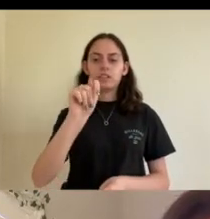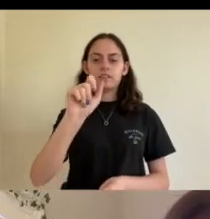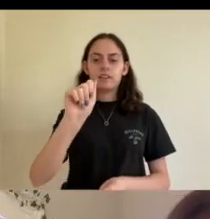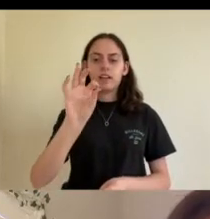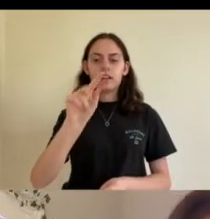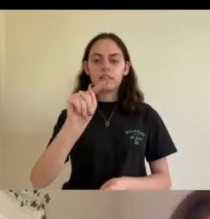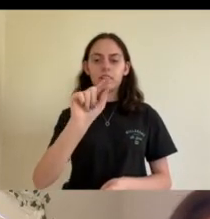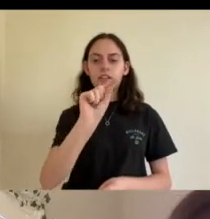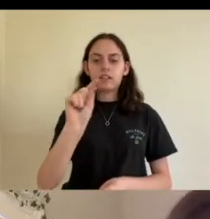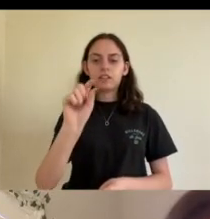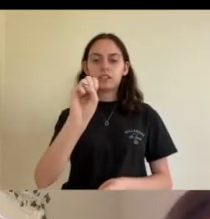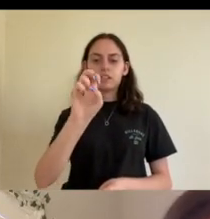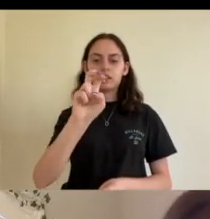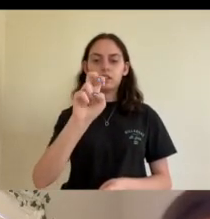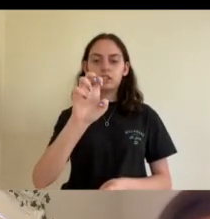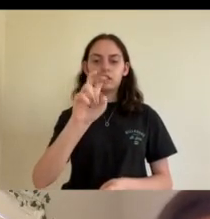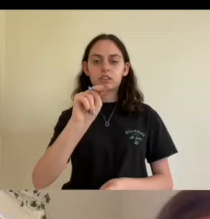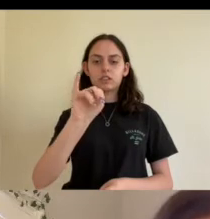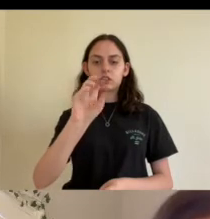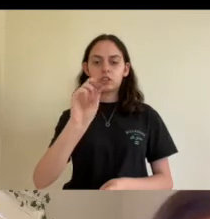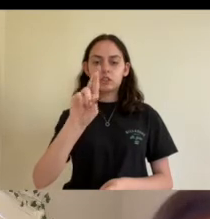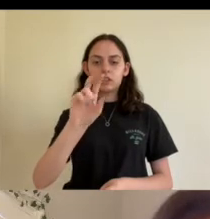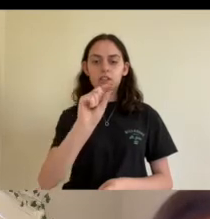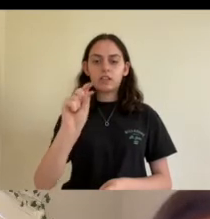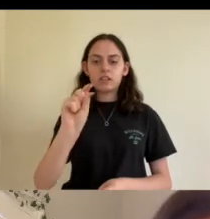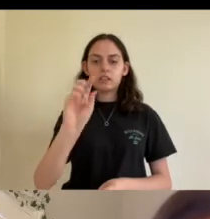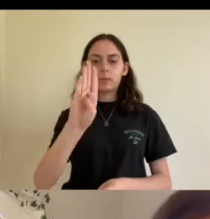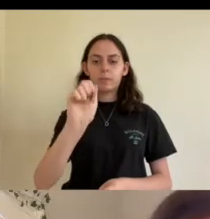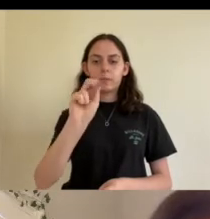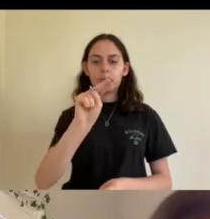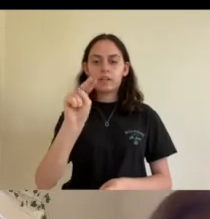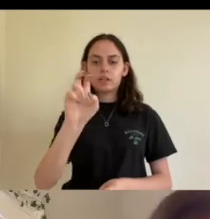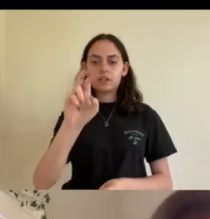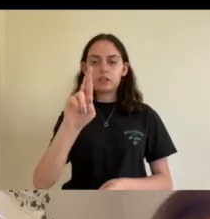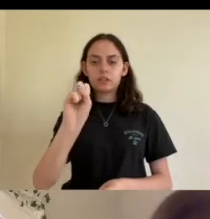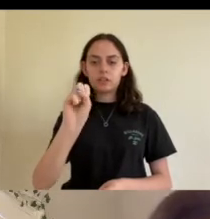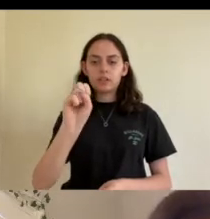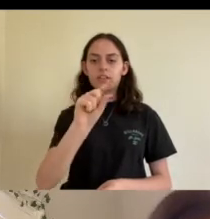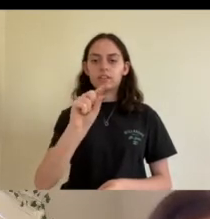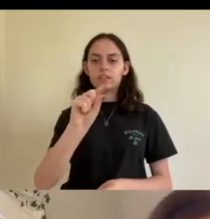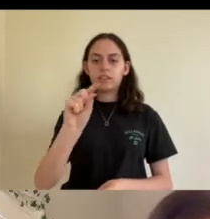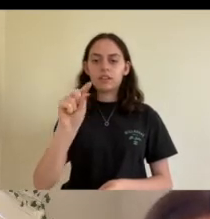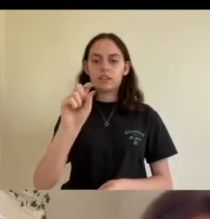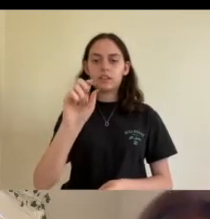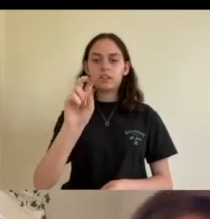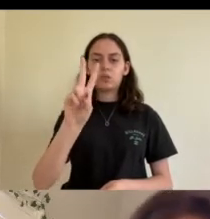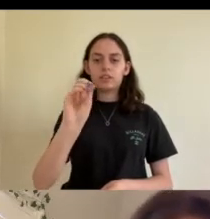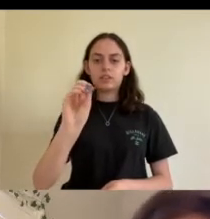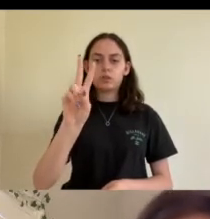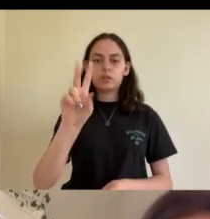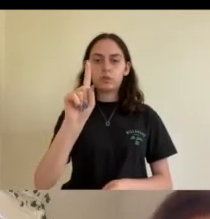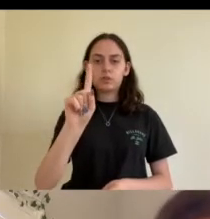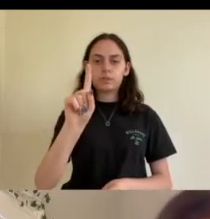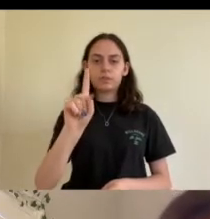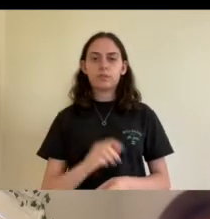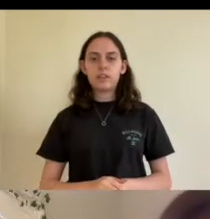.ly at bit.ly slash taft dash senior dash banners dash 2021